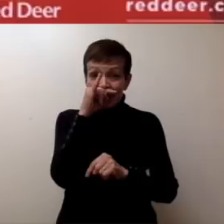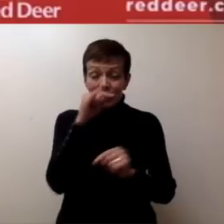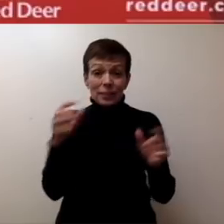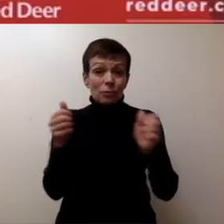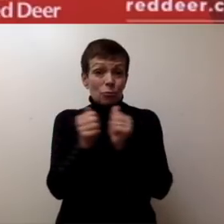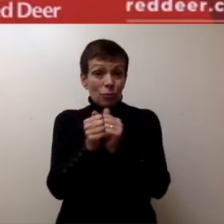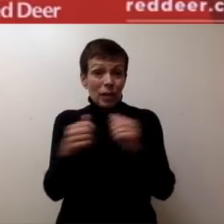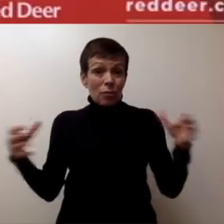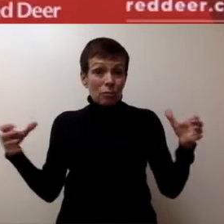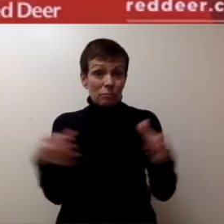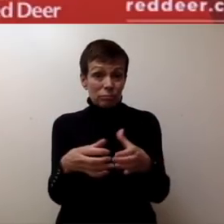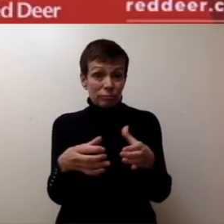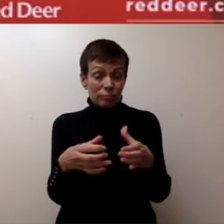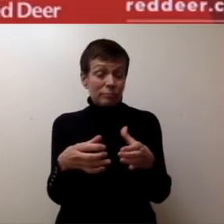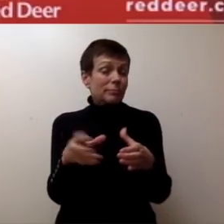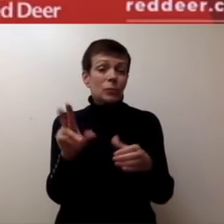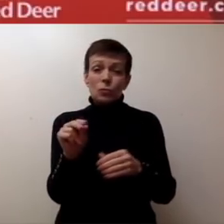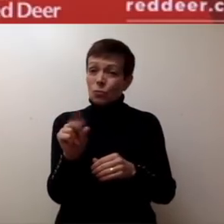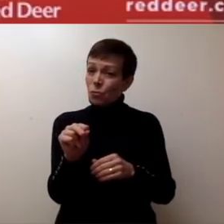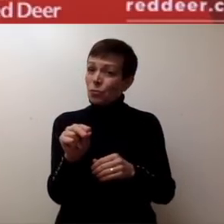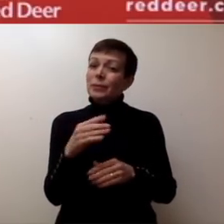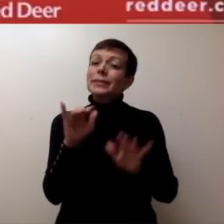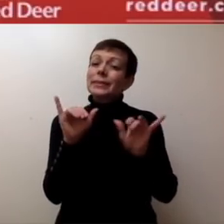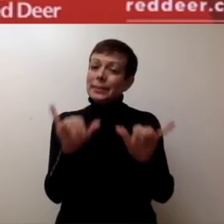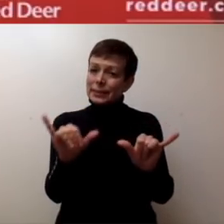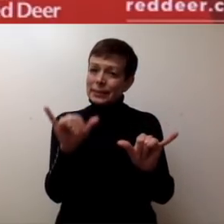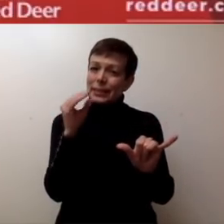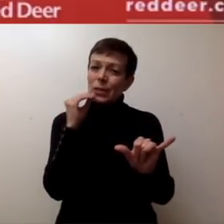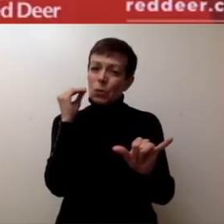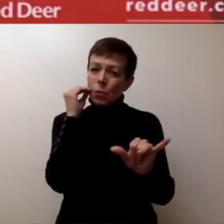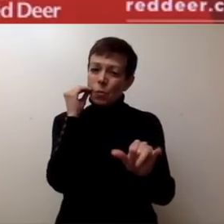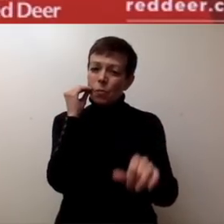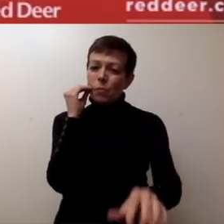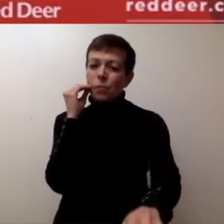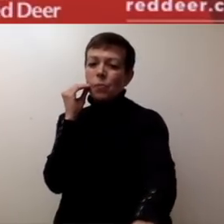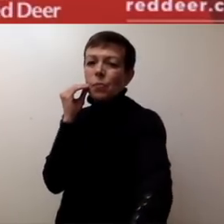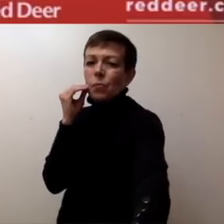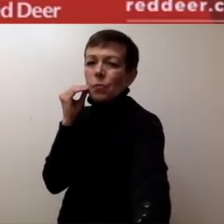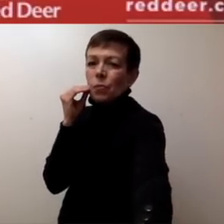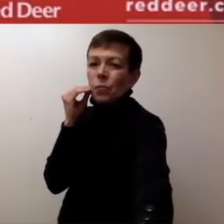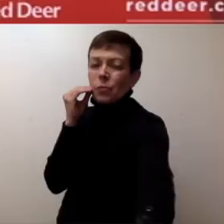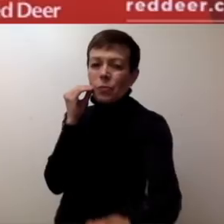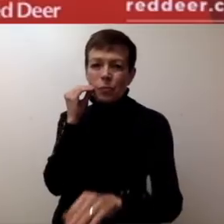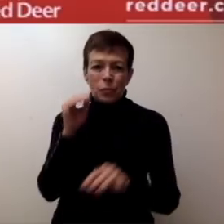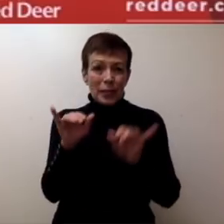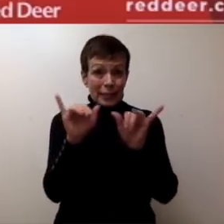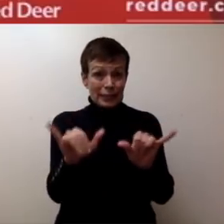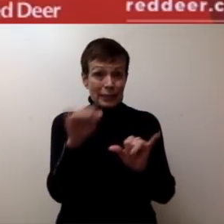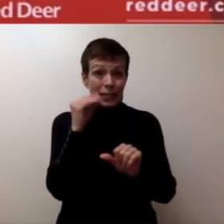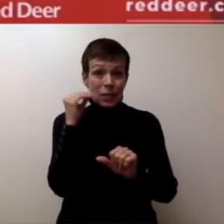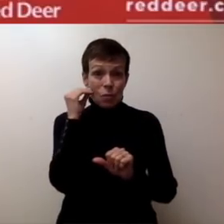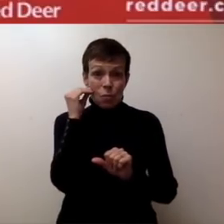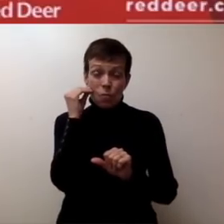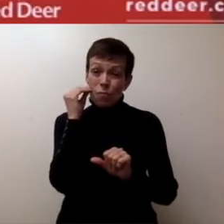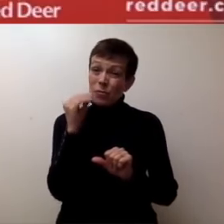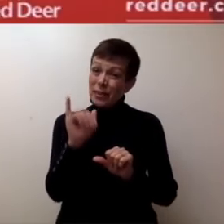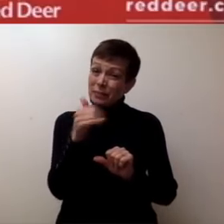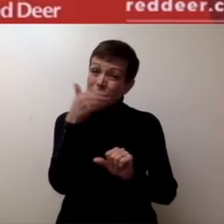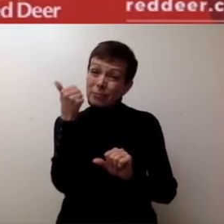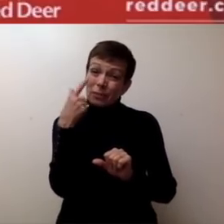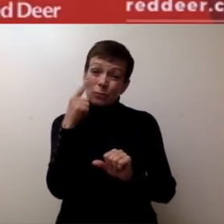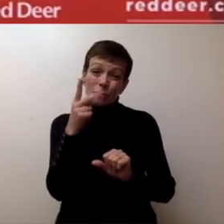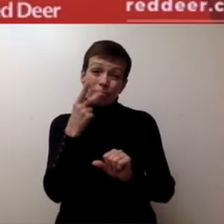this is the time to stay home and socially distance from others. This is in the interest of all Red Deerians and we,